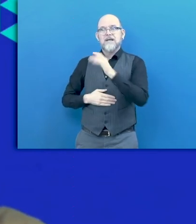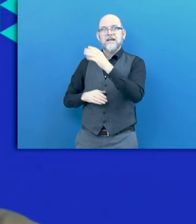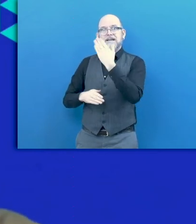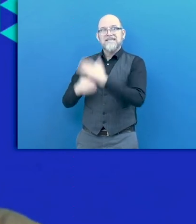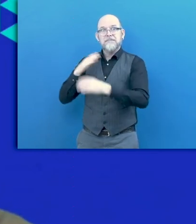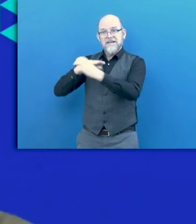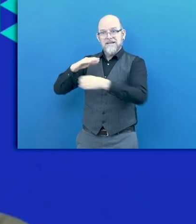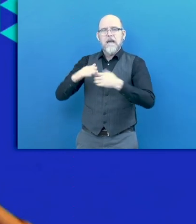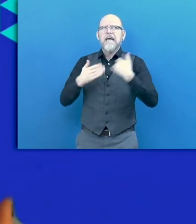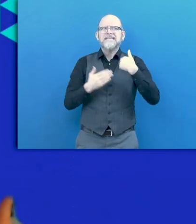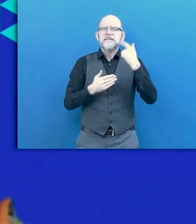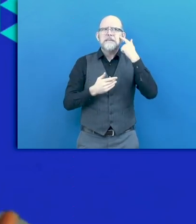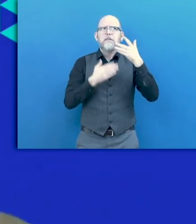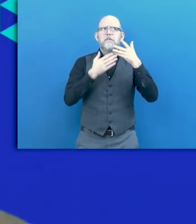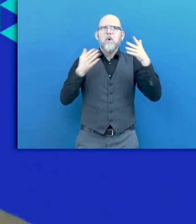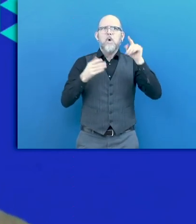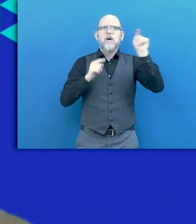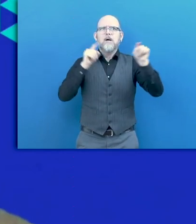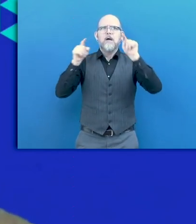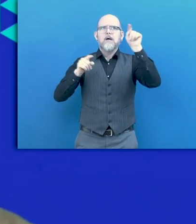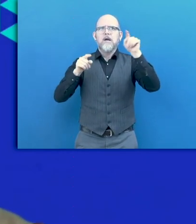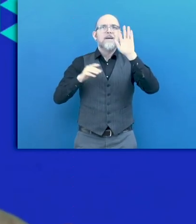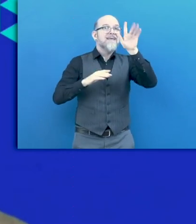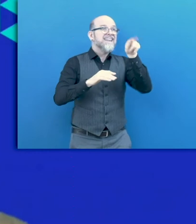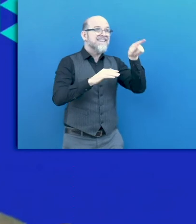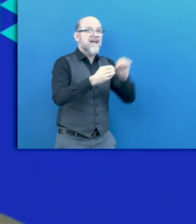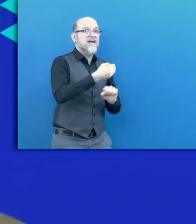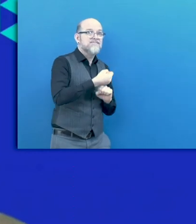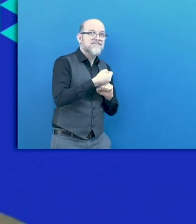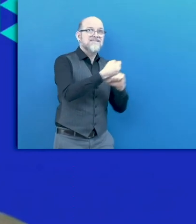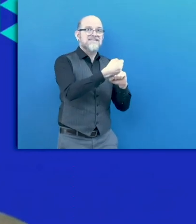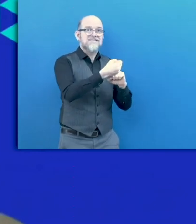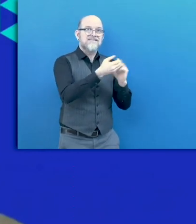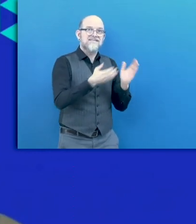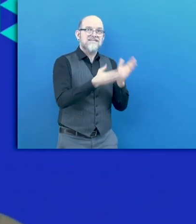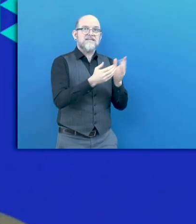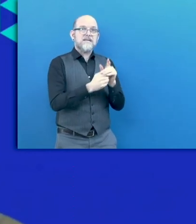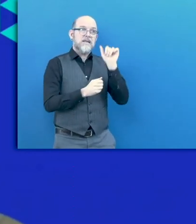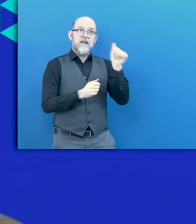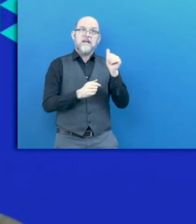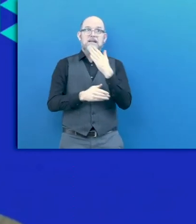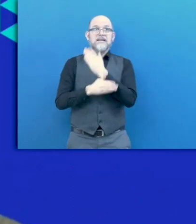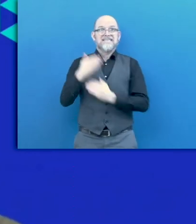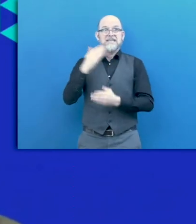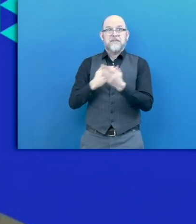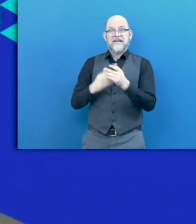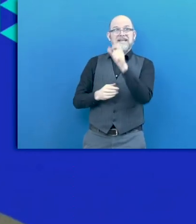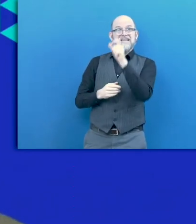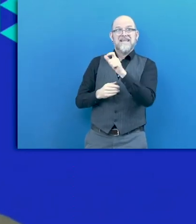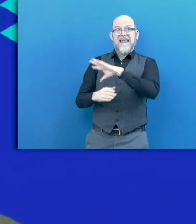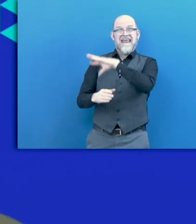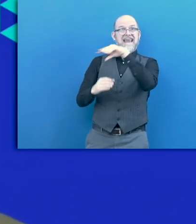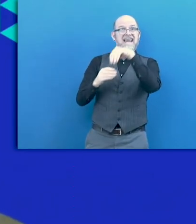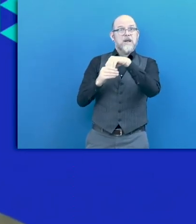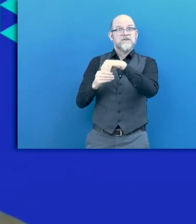find a way to help them to make sure that they are disability inclusive throughout their global presence. And when we